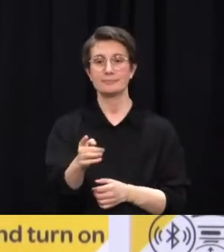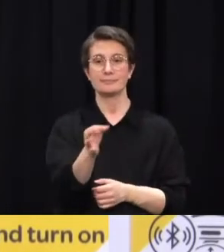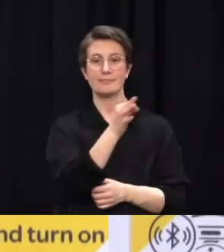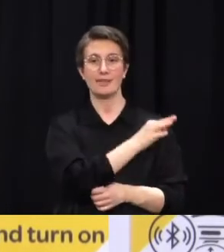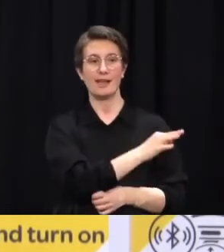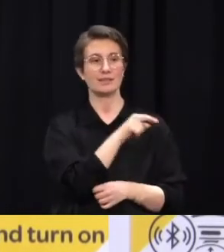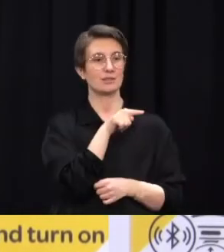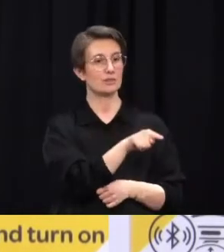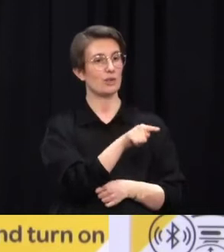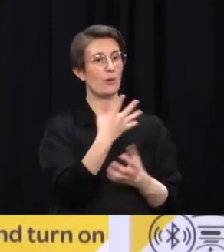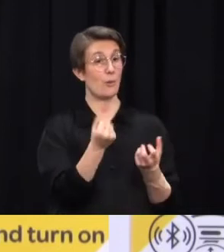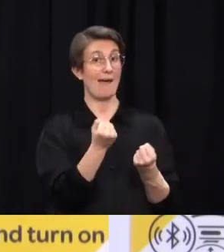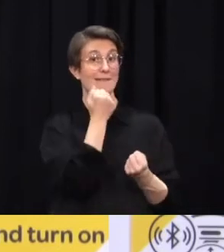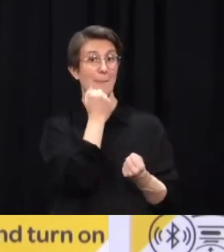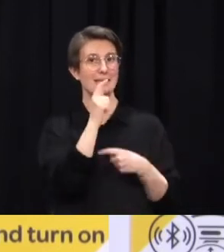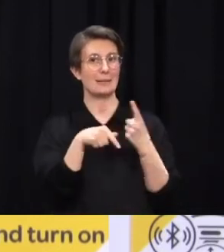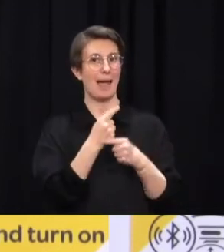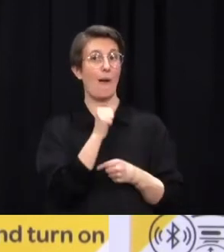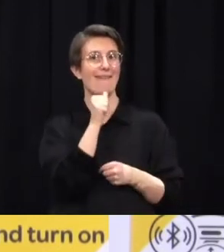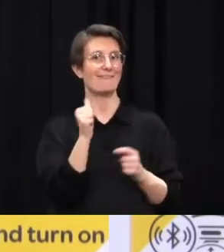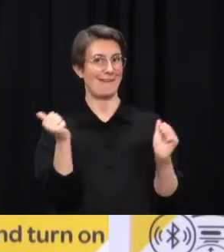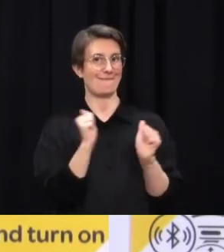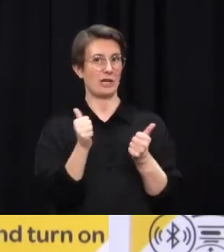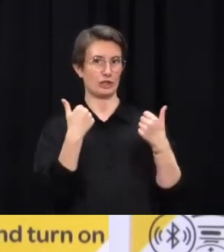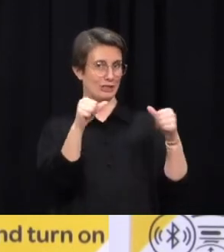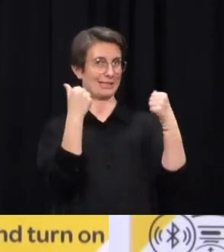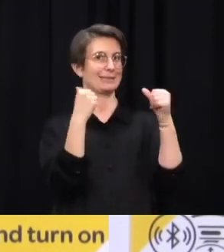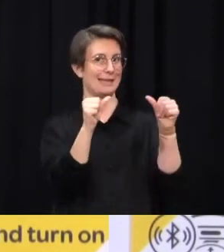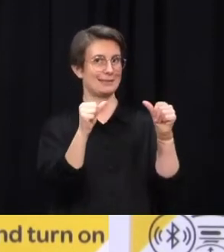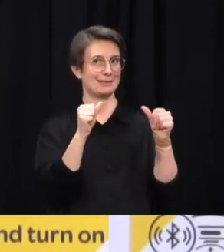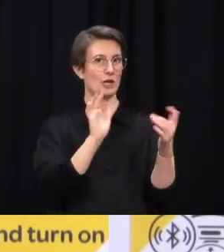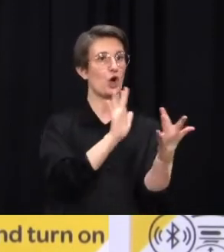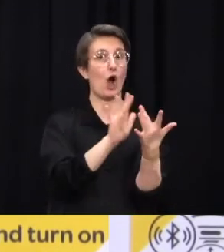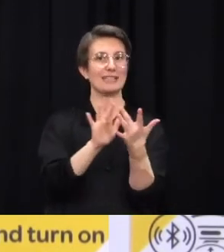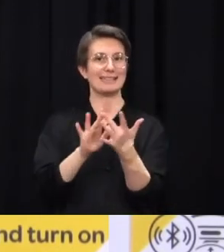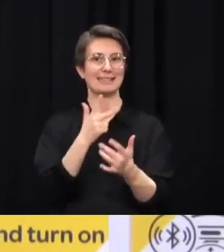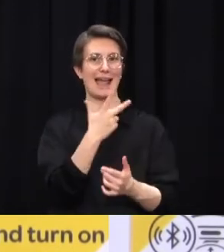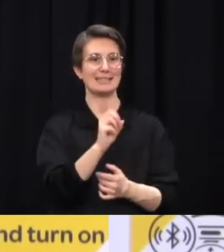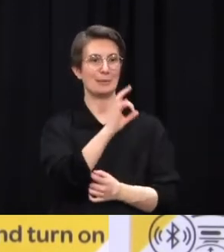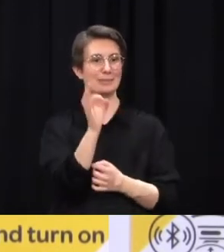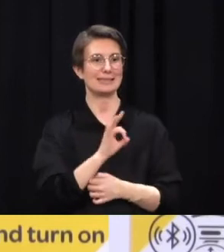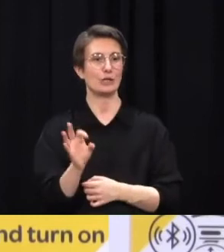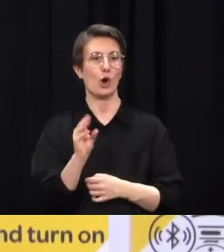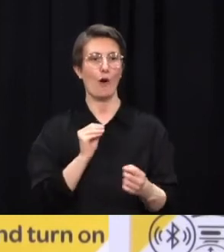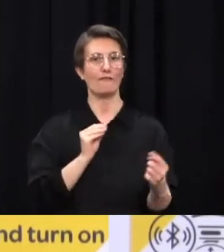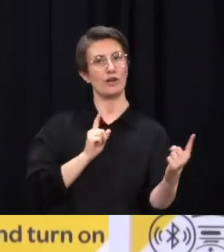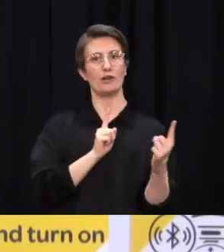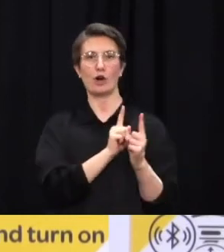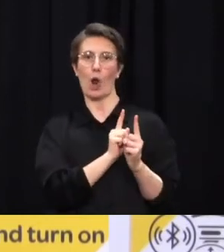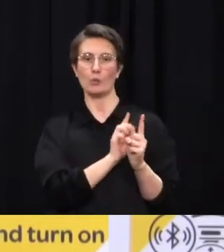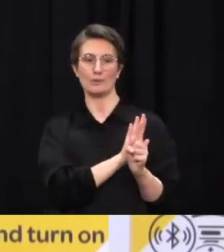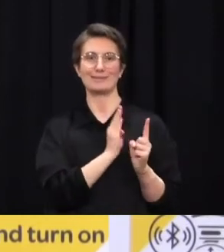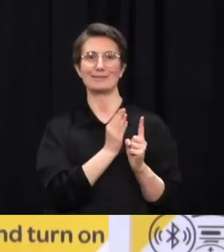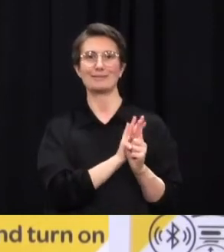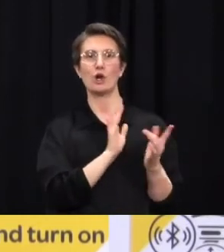40 hours or 90%. No, we don't as yet, and we will be working on that. However, as we were discussing yesterday with